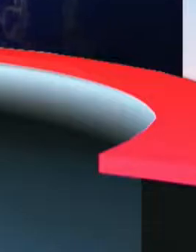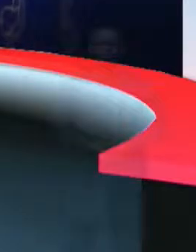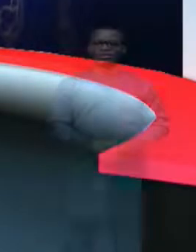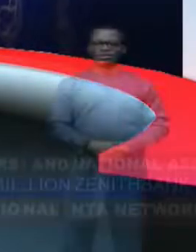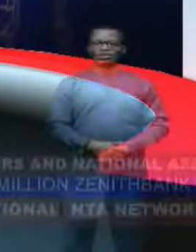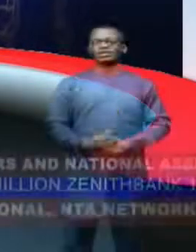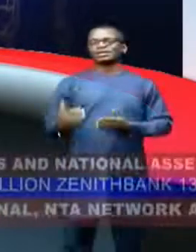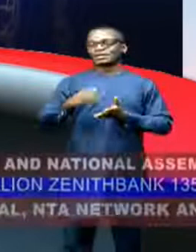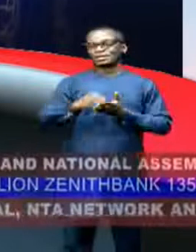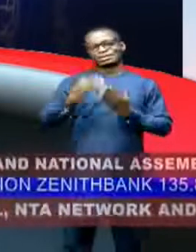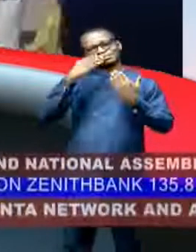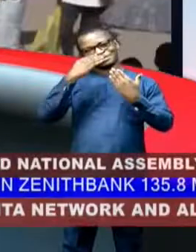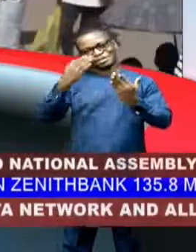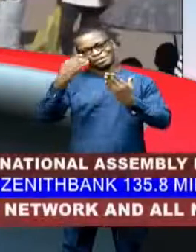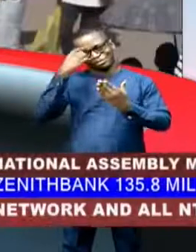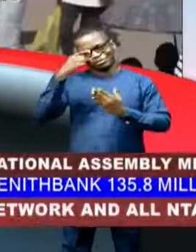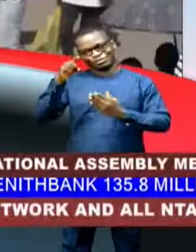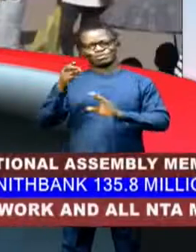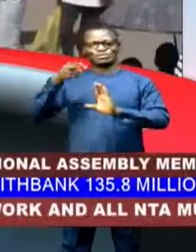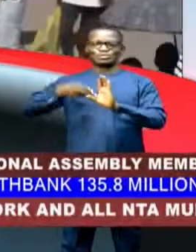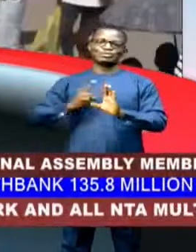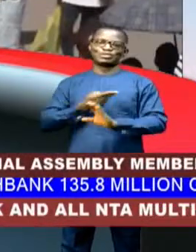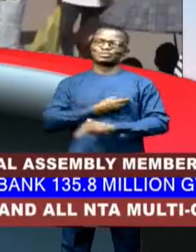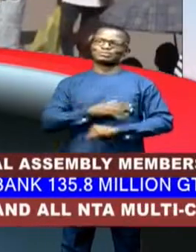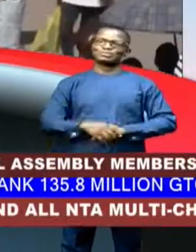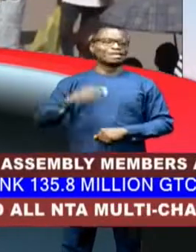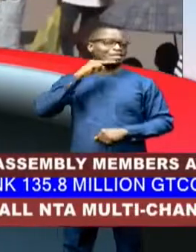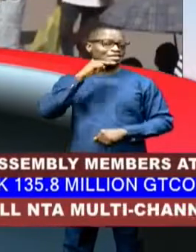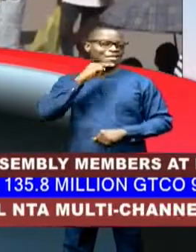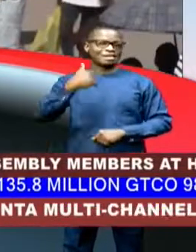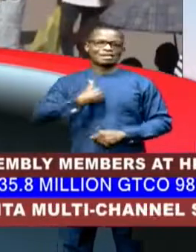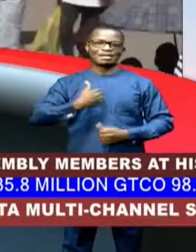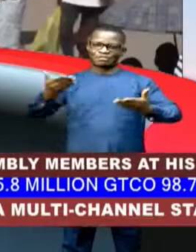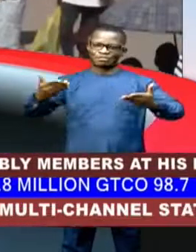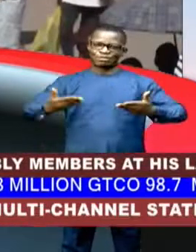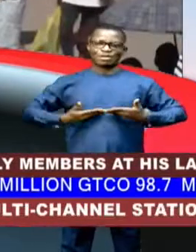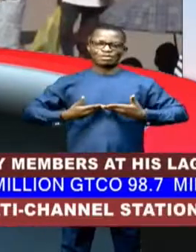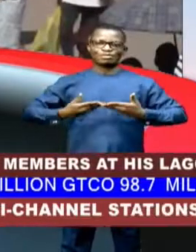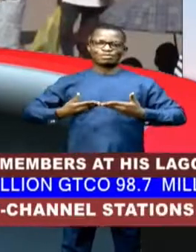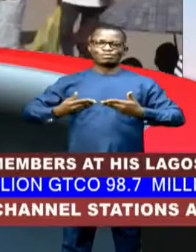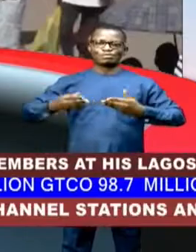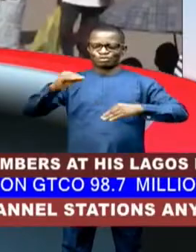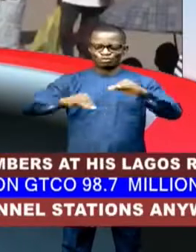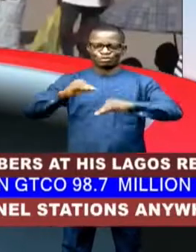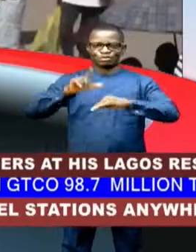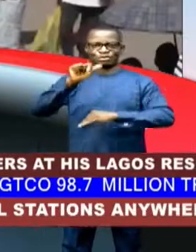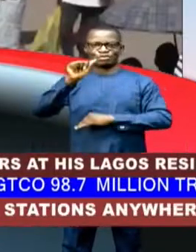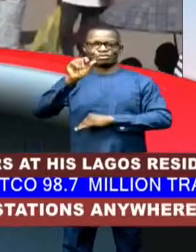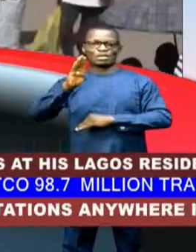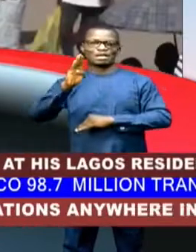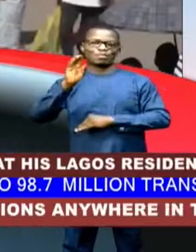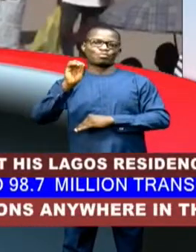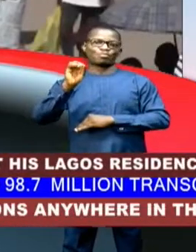Once again, thank you so much for joining us. Nigeria has taken delivery of laboratory supplies donated by the U.S. government.